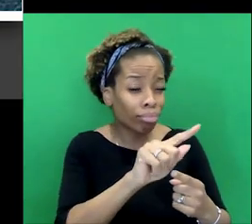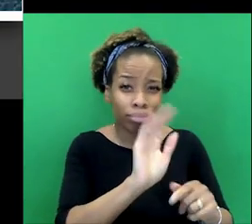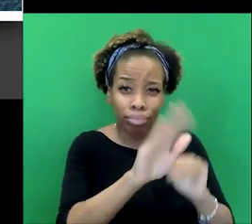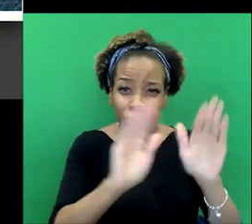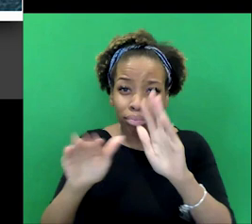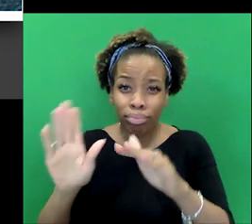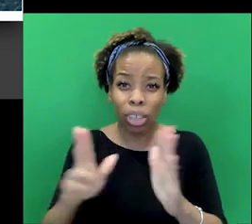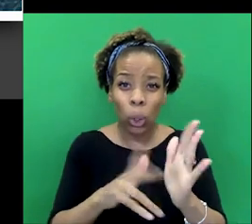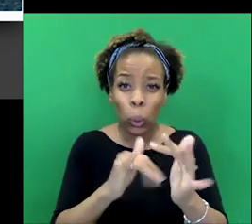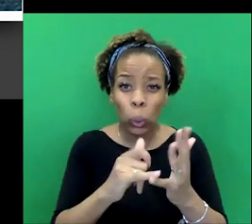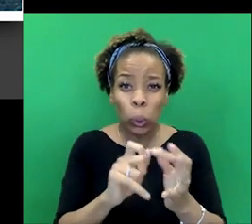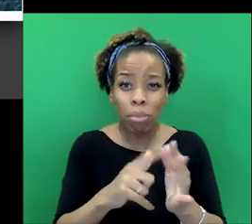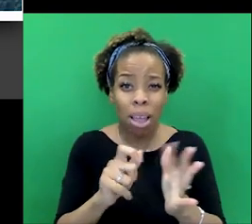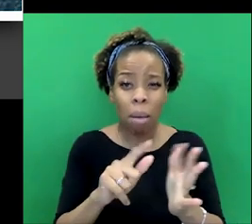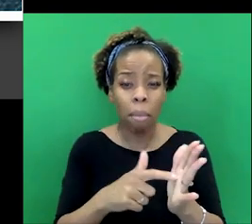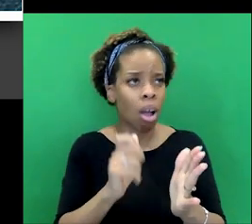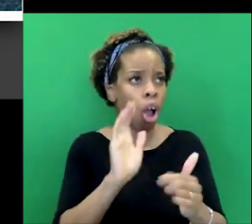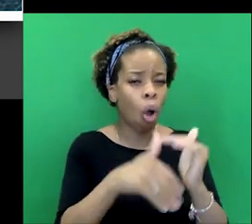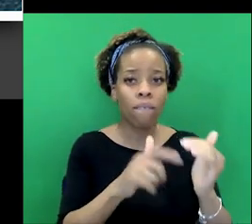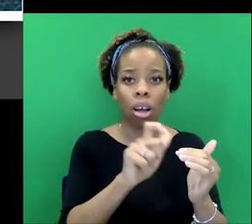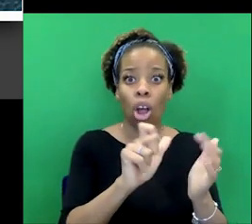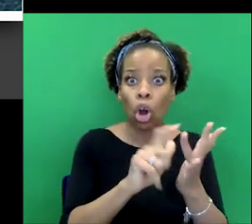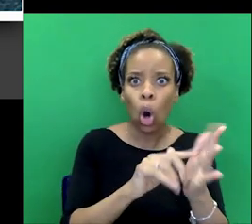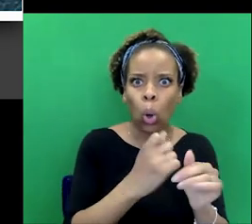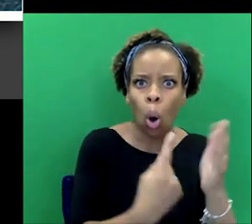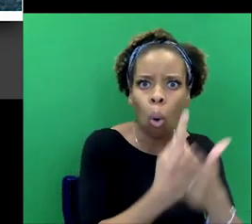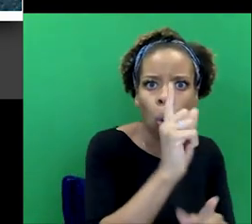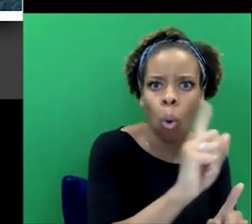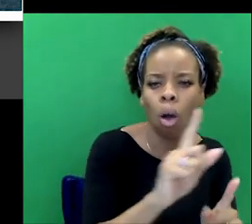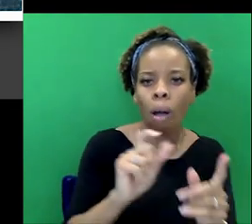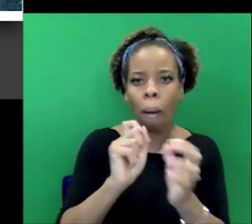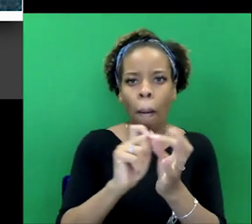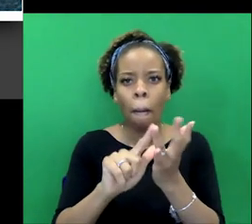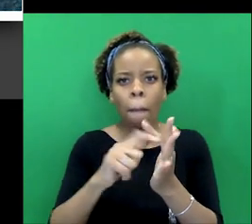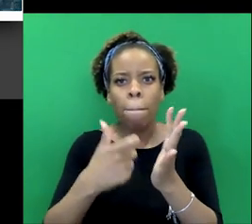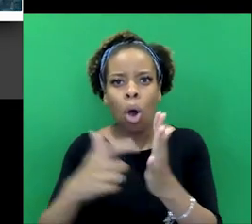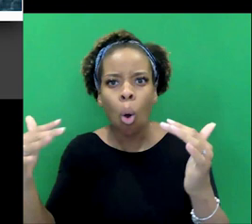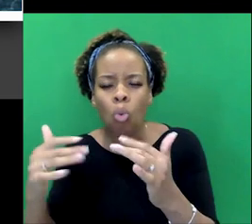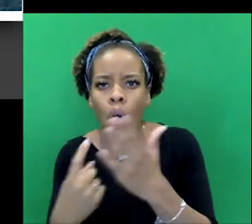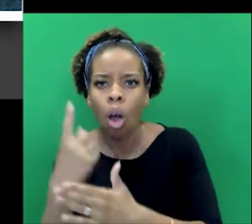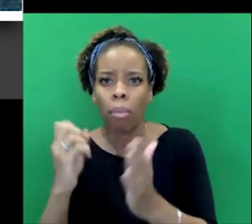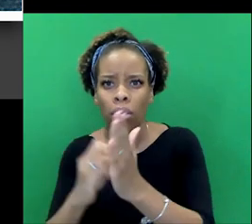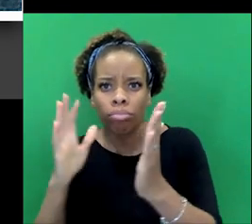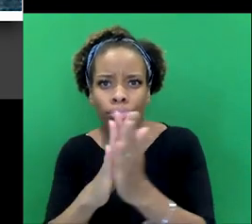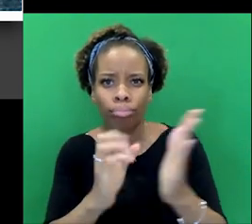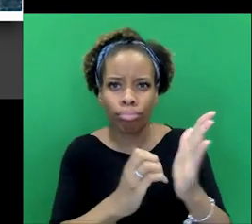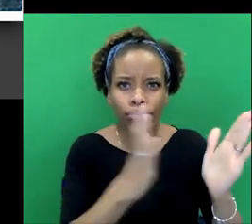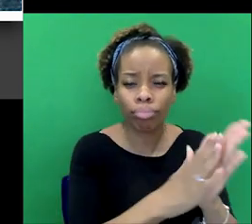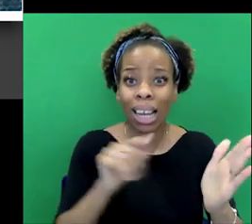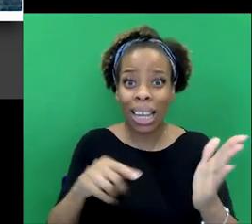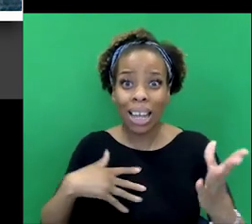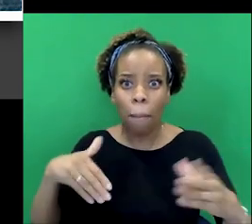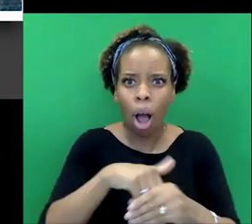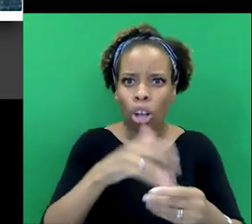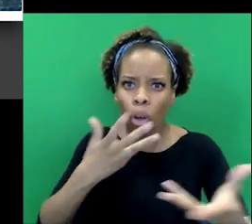the Congo, the Boer War, all of these kinds of events. He wants to insert himself into the public discourse.